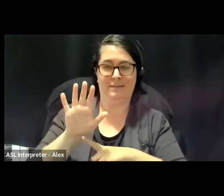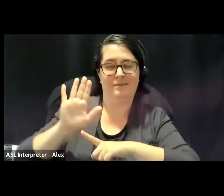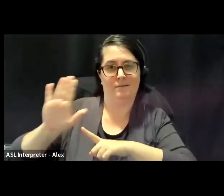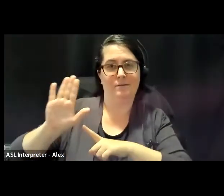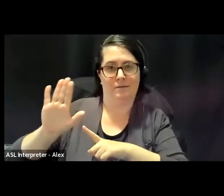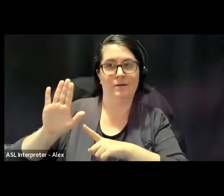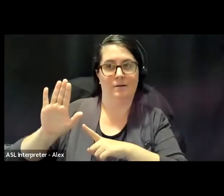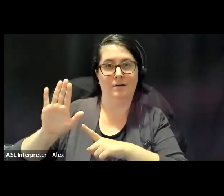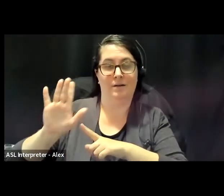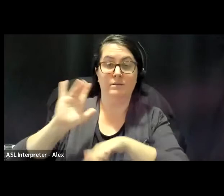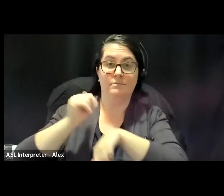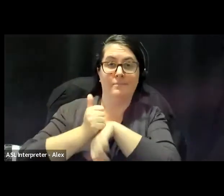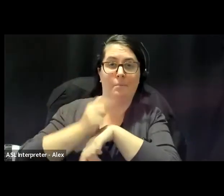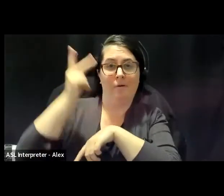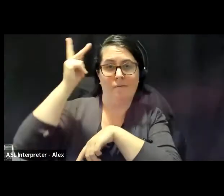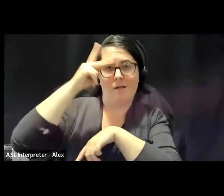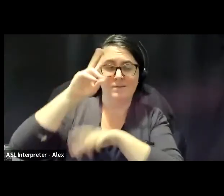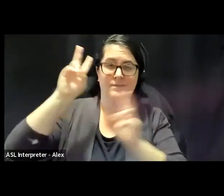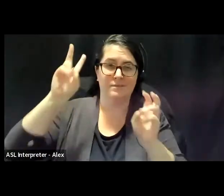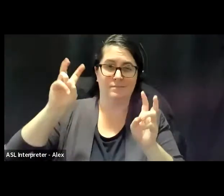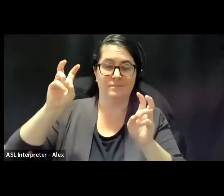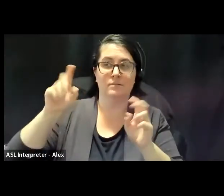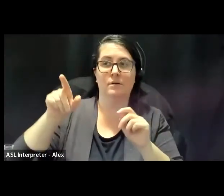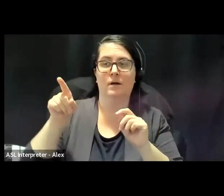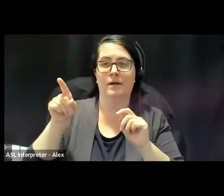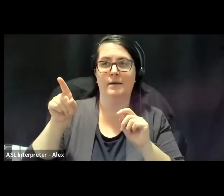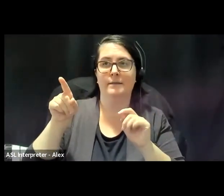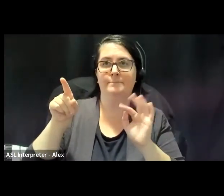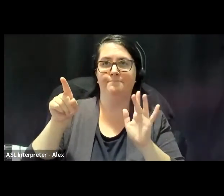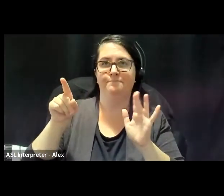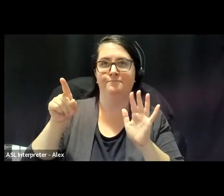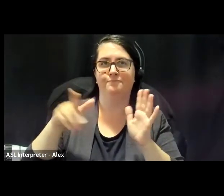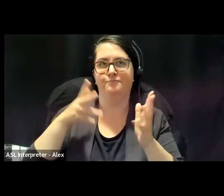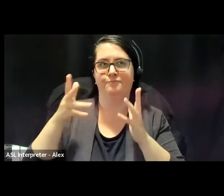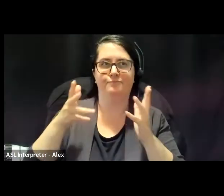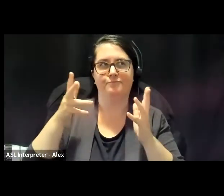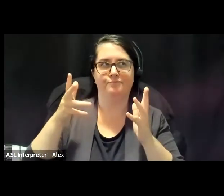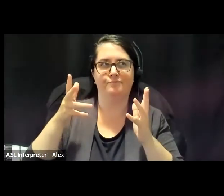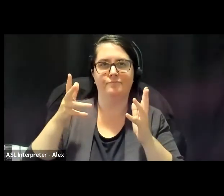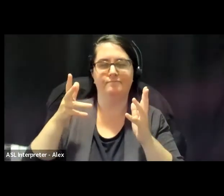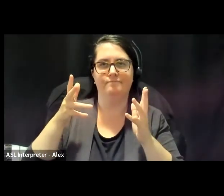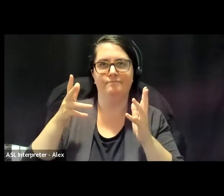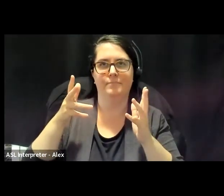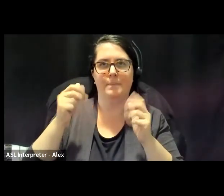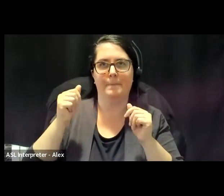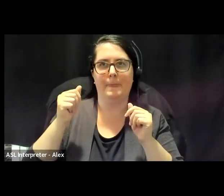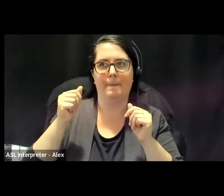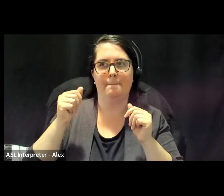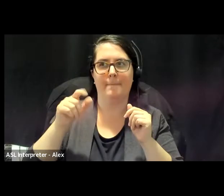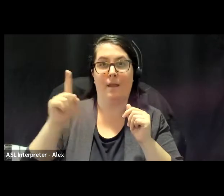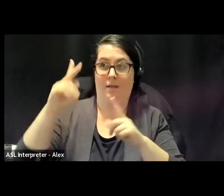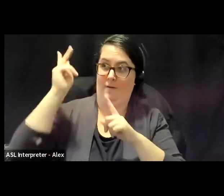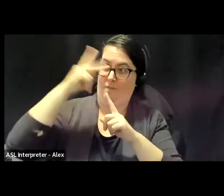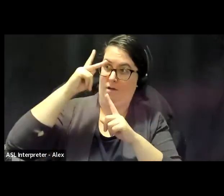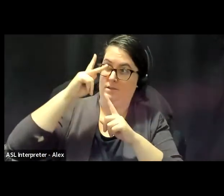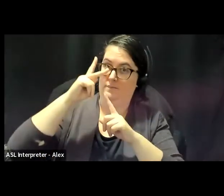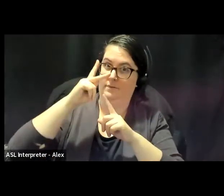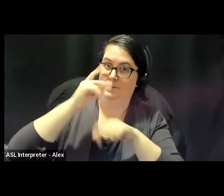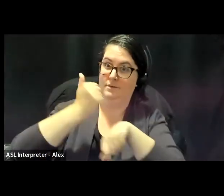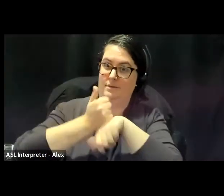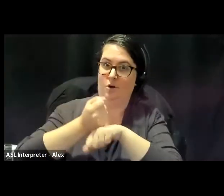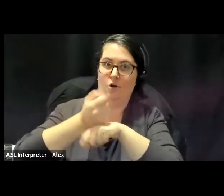created the philosophy, have created this philosophy that actually gave rise to the RCMP.